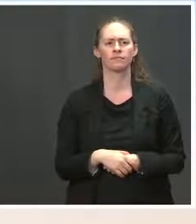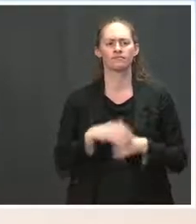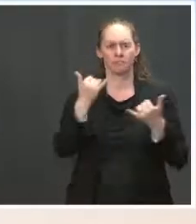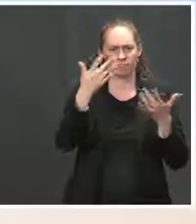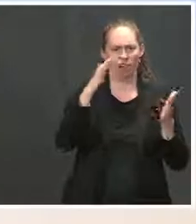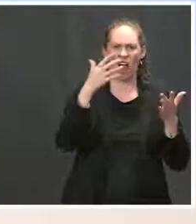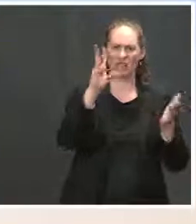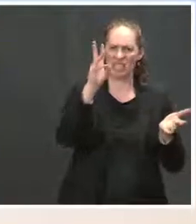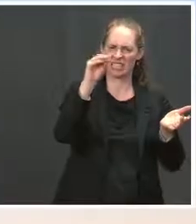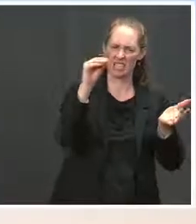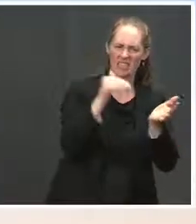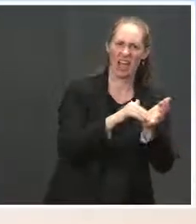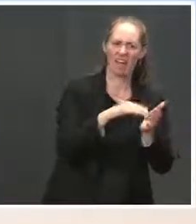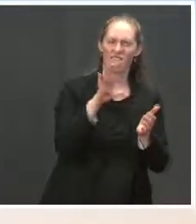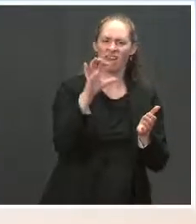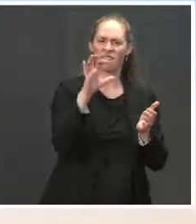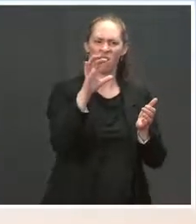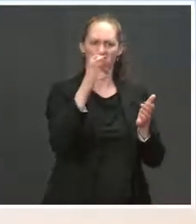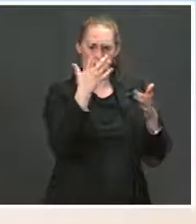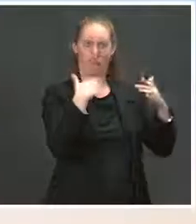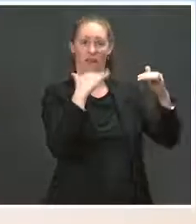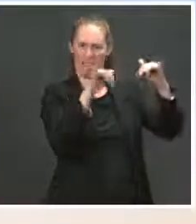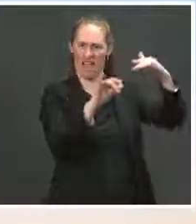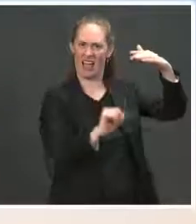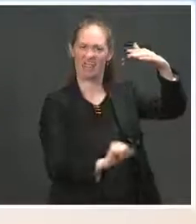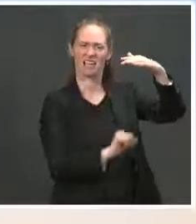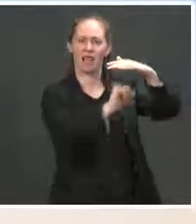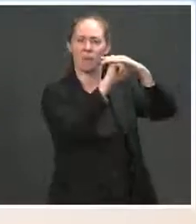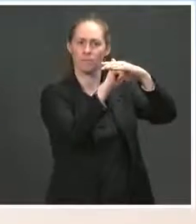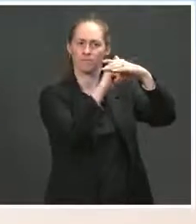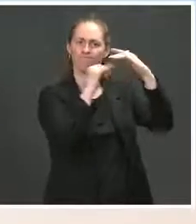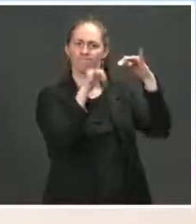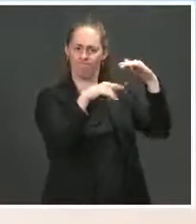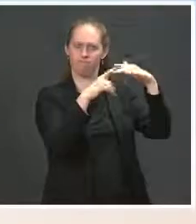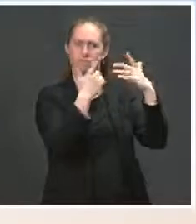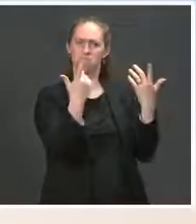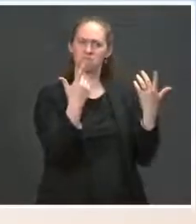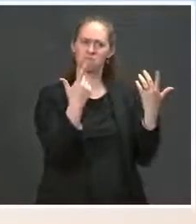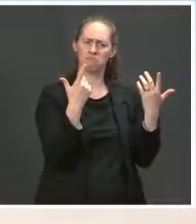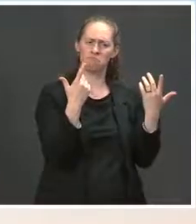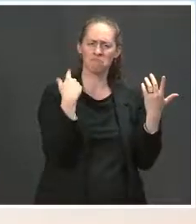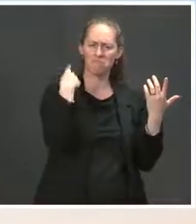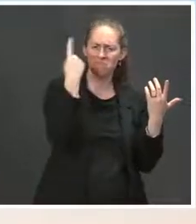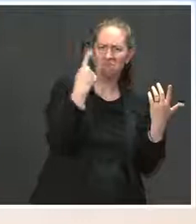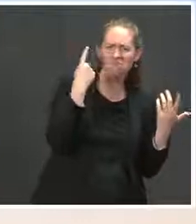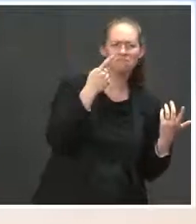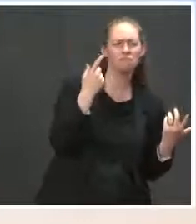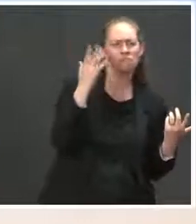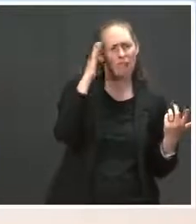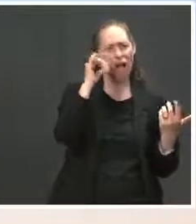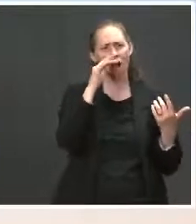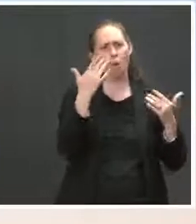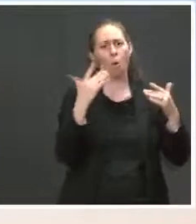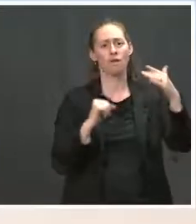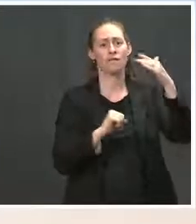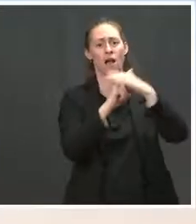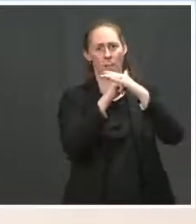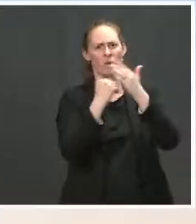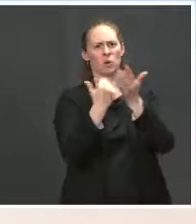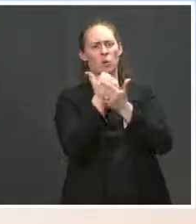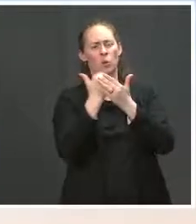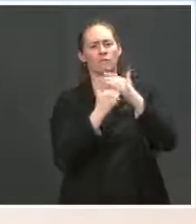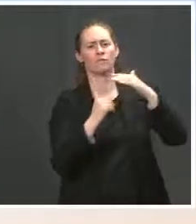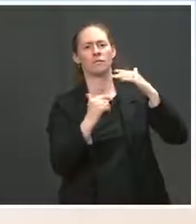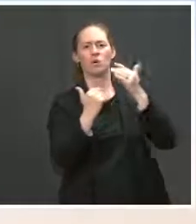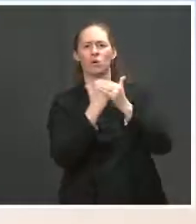limit. It's not a commitment to bring in that many people. Why not just go right up to that cap and that limit? What's the reason for not going I certainly will take that